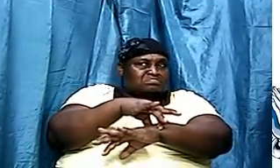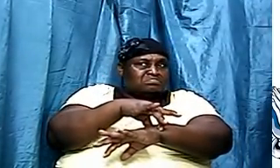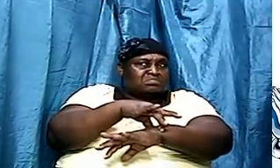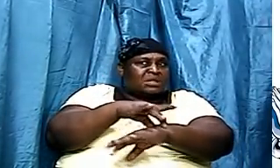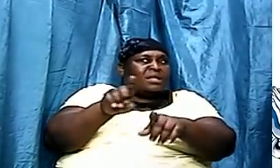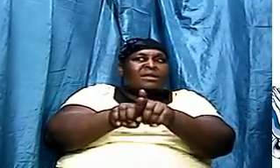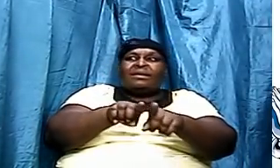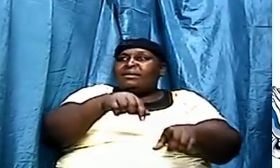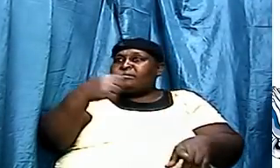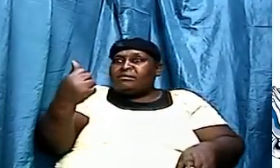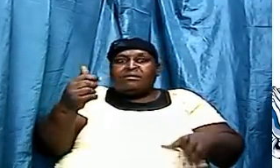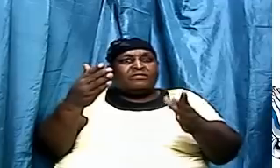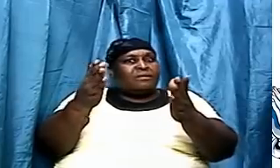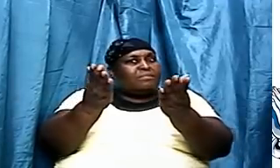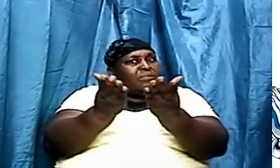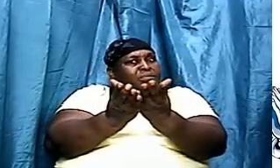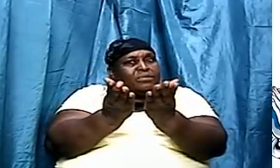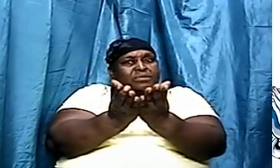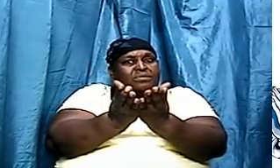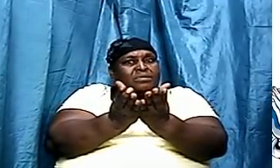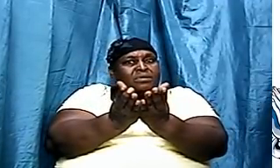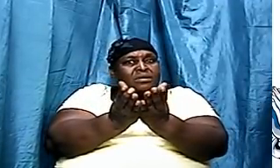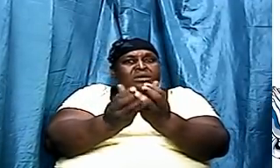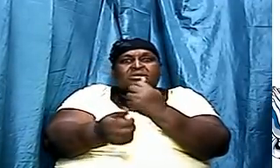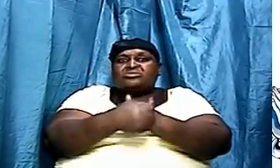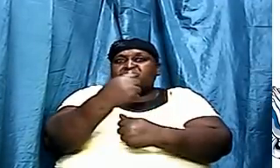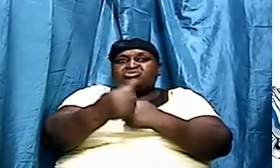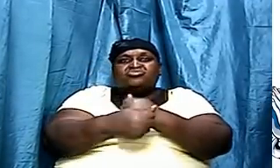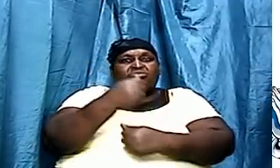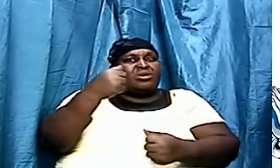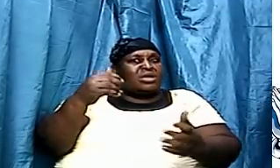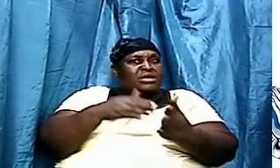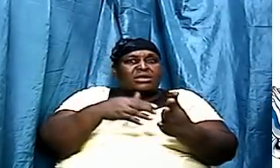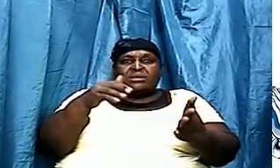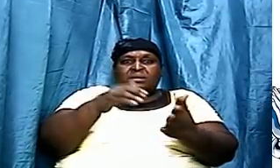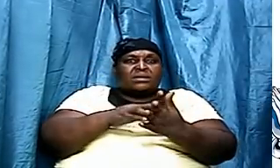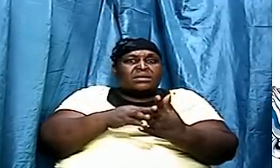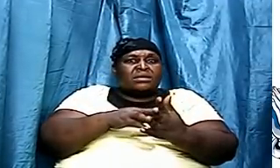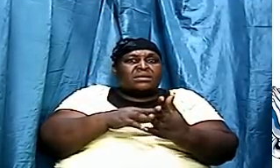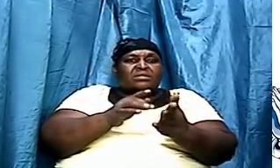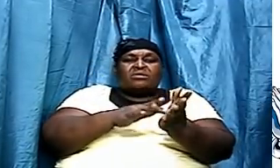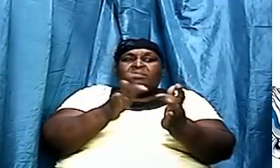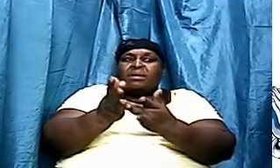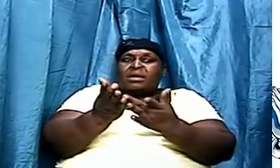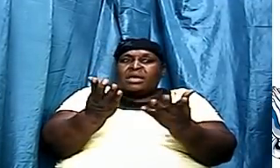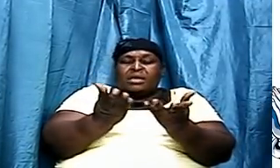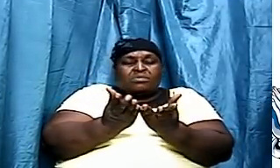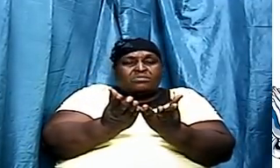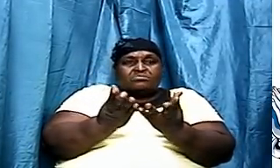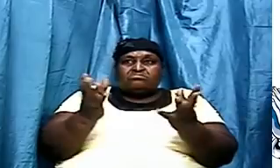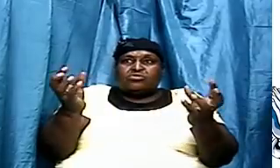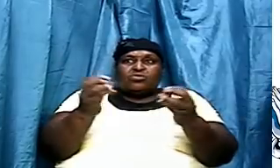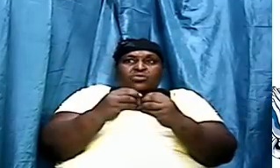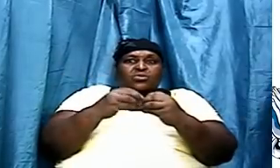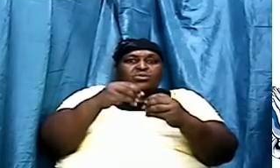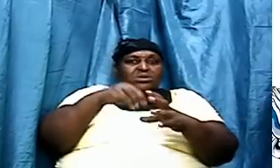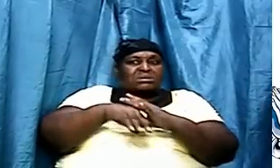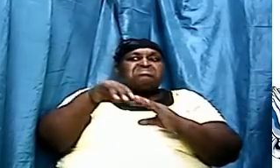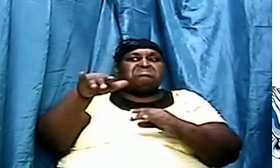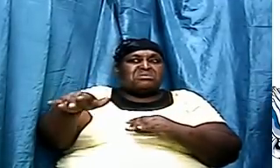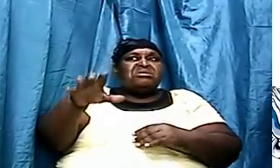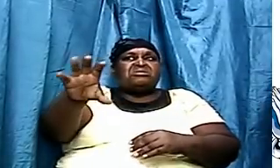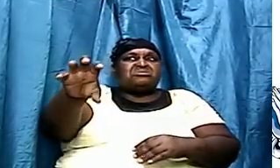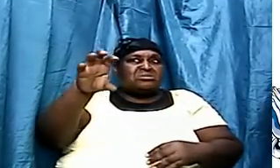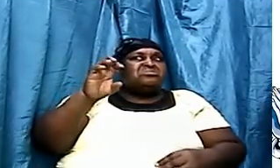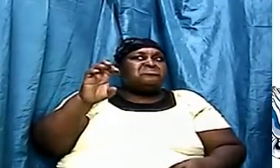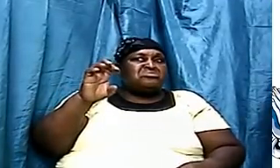books that have perished over time. Amen. The Bible was popular in that century. And he was saying that you can go on